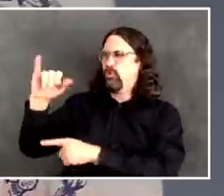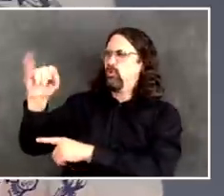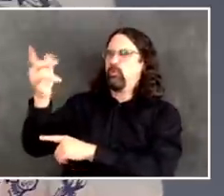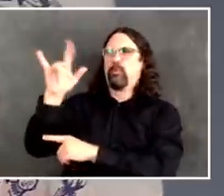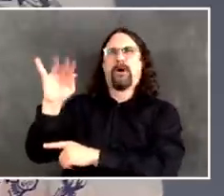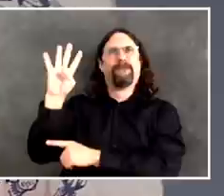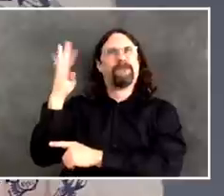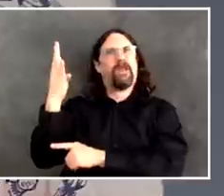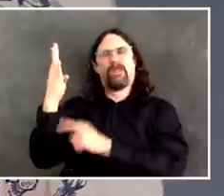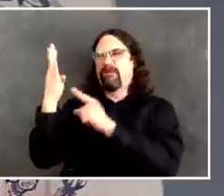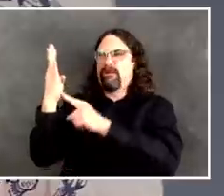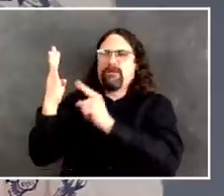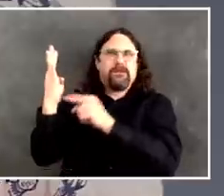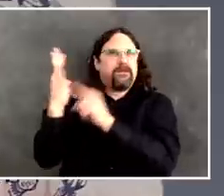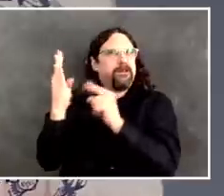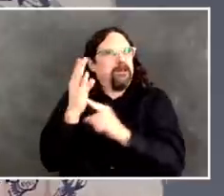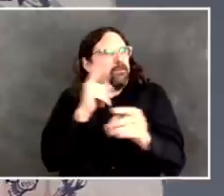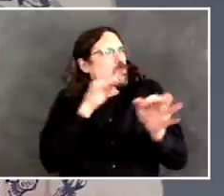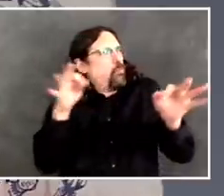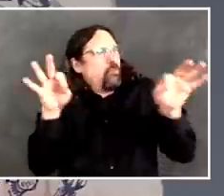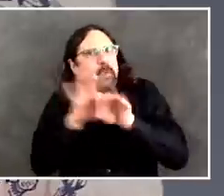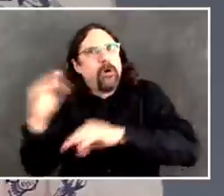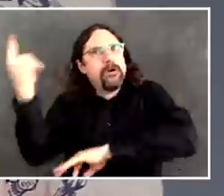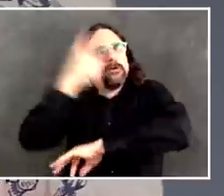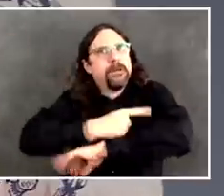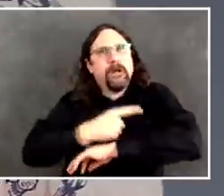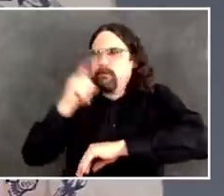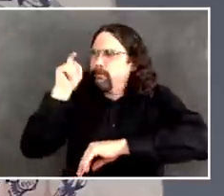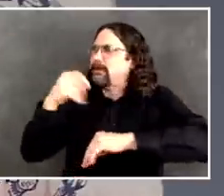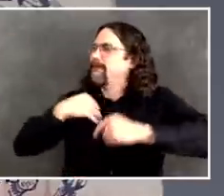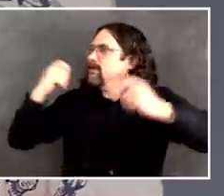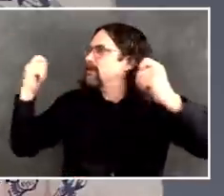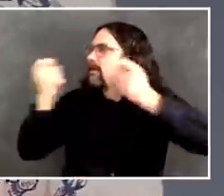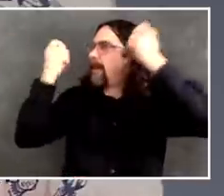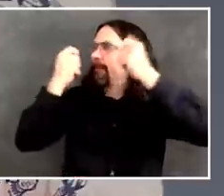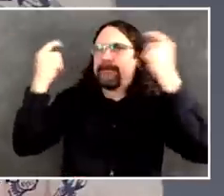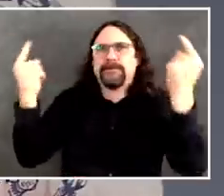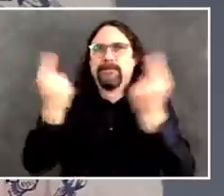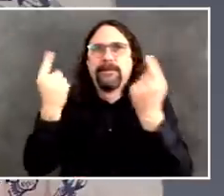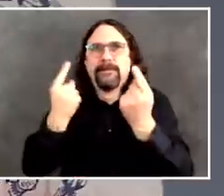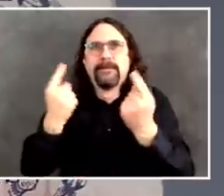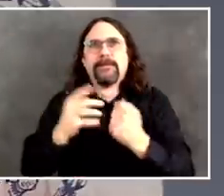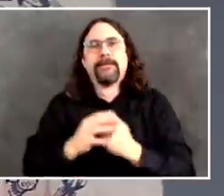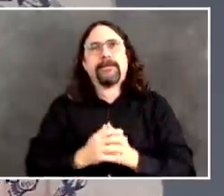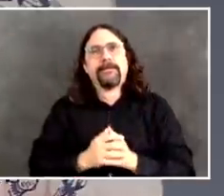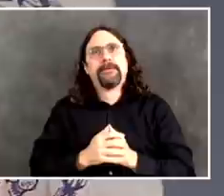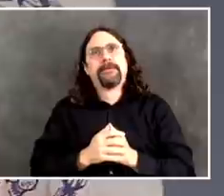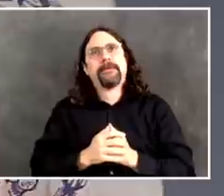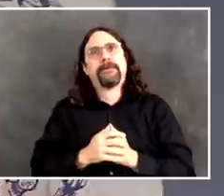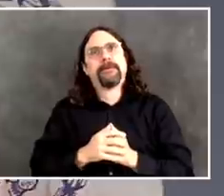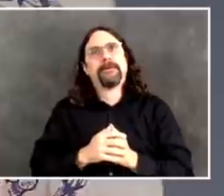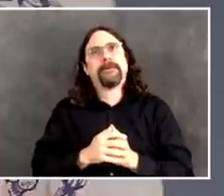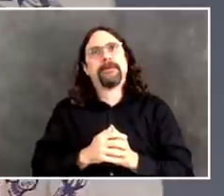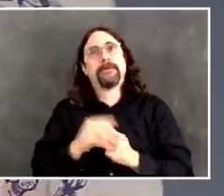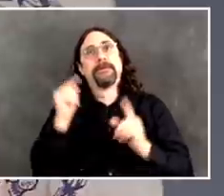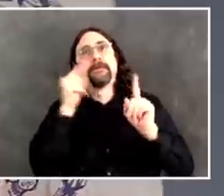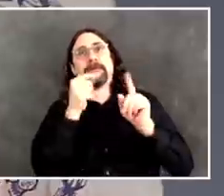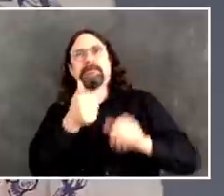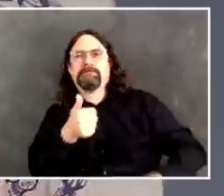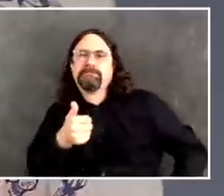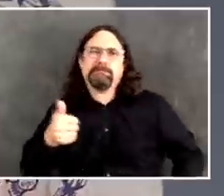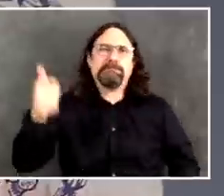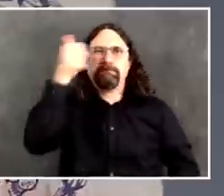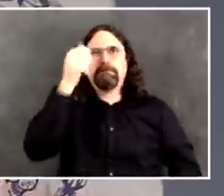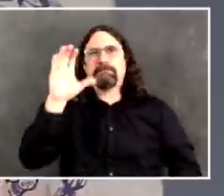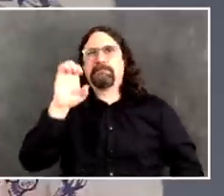the CEO of Macy's, Jeff Gannett, and I spoke about was trying to figure out the right version of it for this circumstance. And we don't